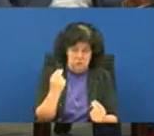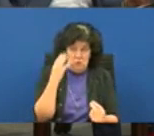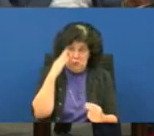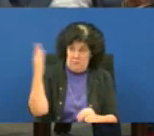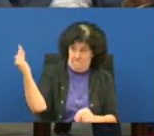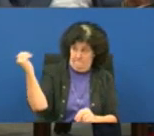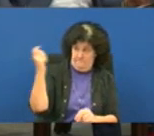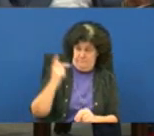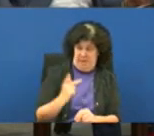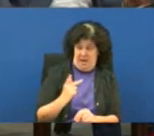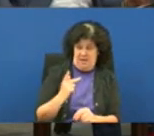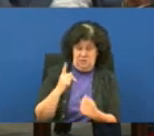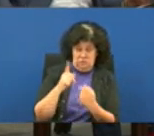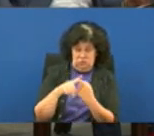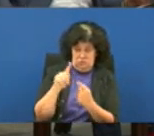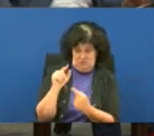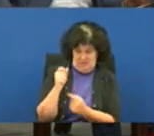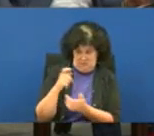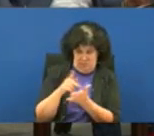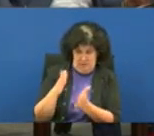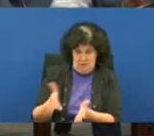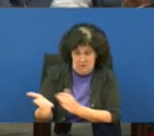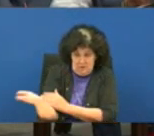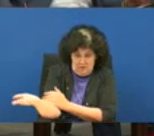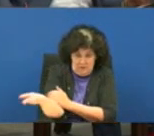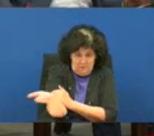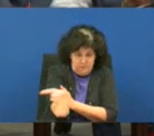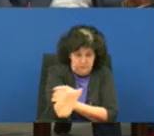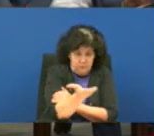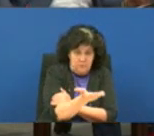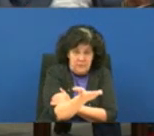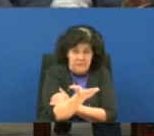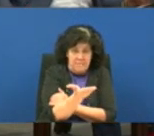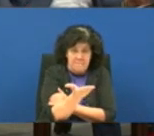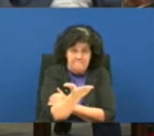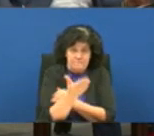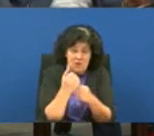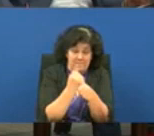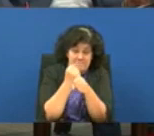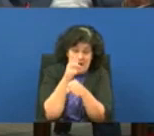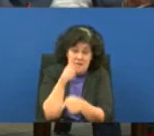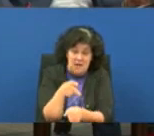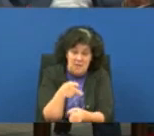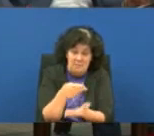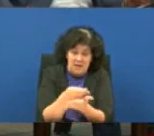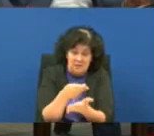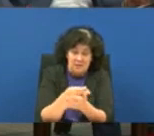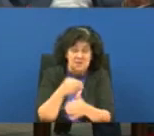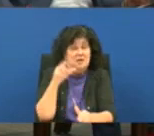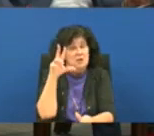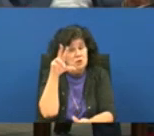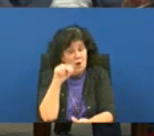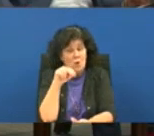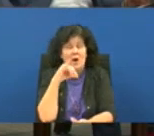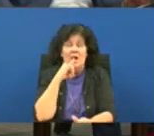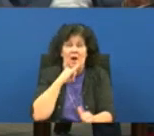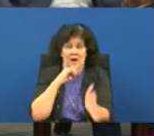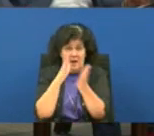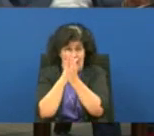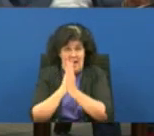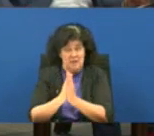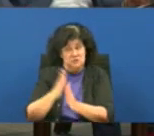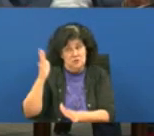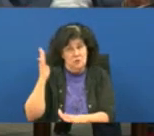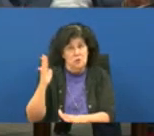back to the taxpayers asking to make up that shortage because the answer is no i asked at the